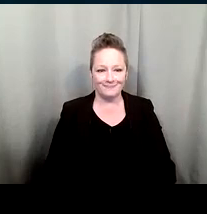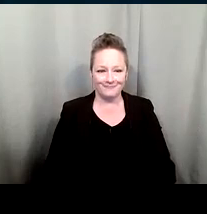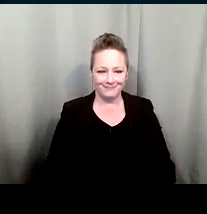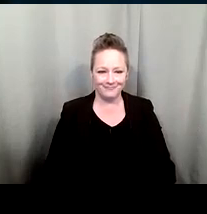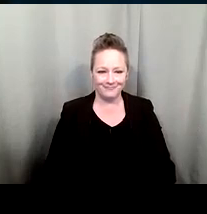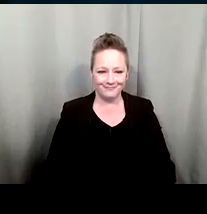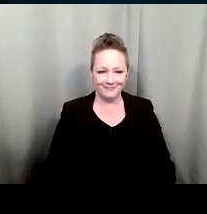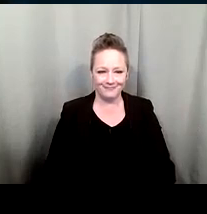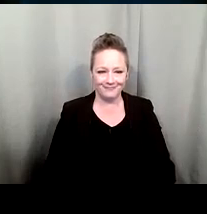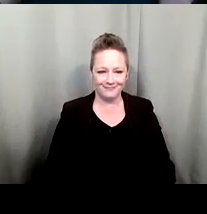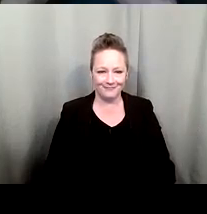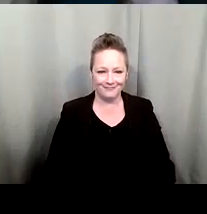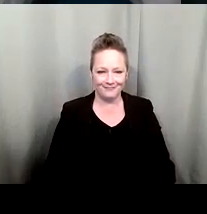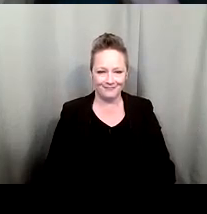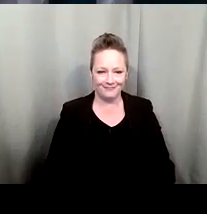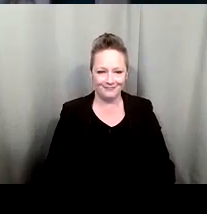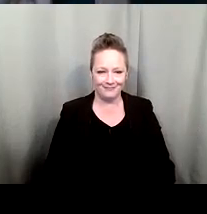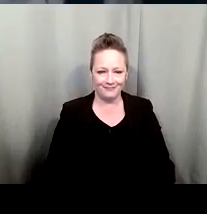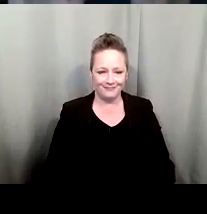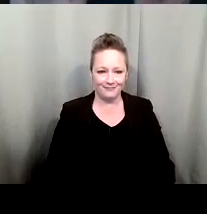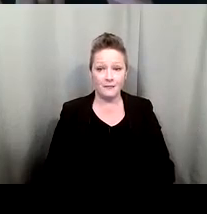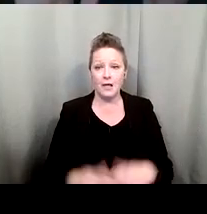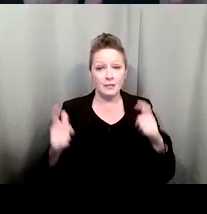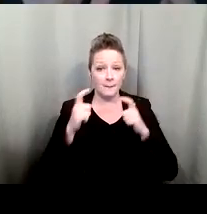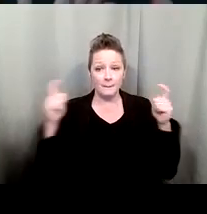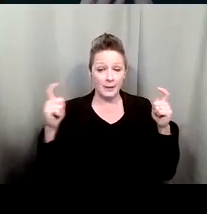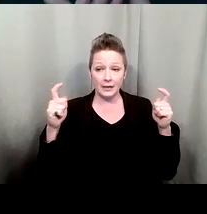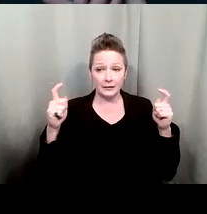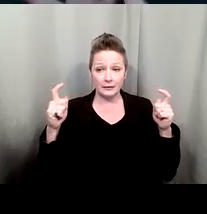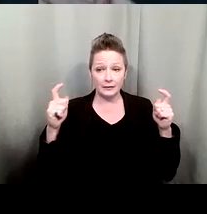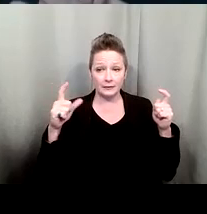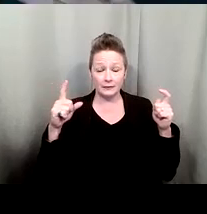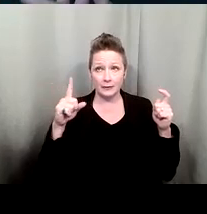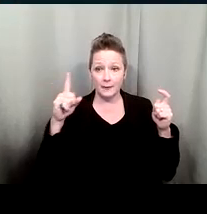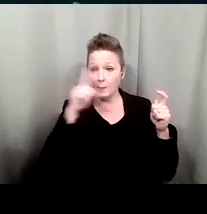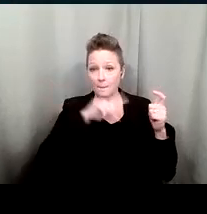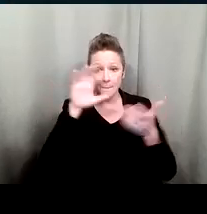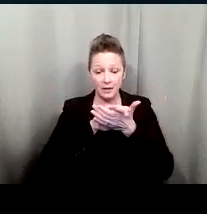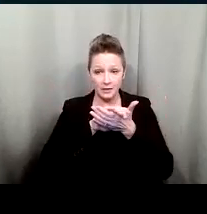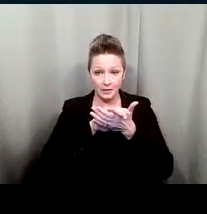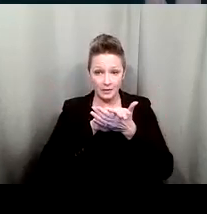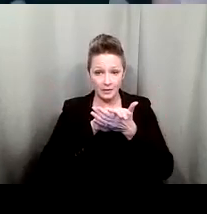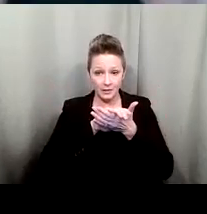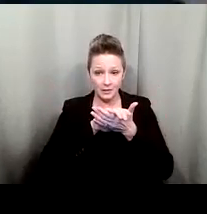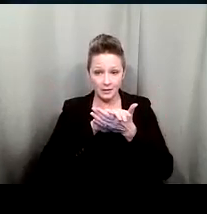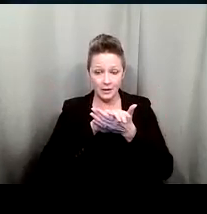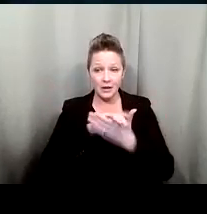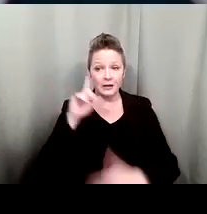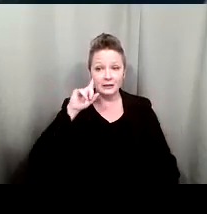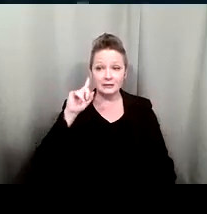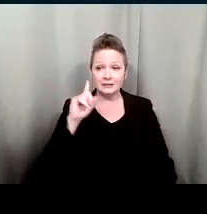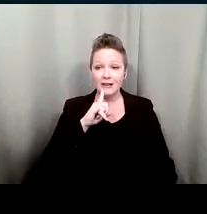Good. I think the biggest myth related to hearing loss is that deaf and hard of hearing people are